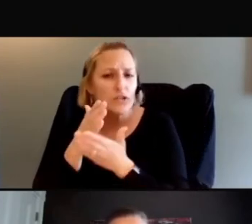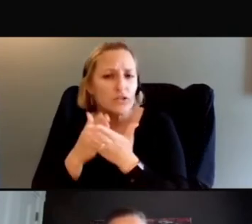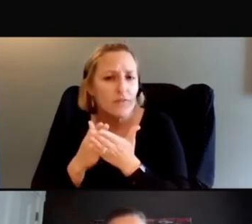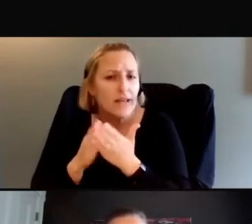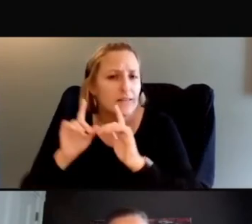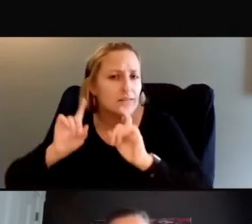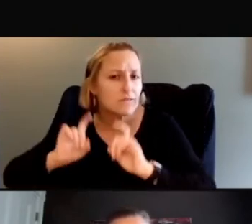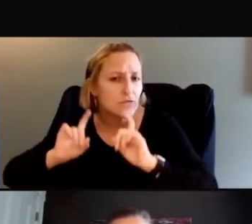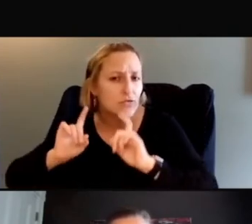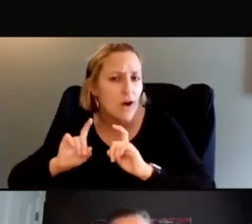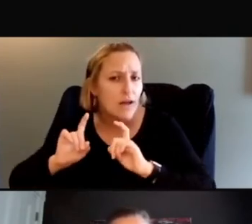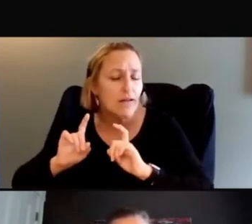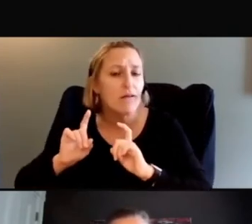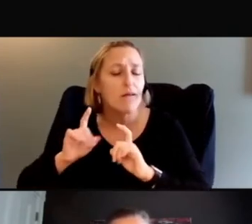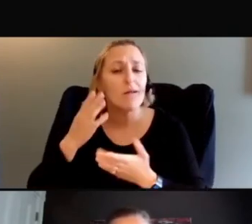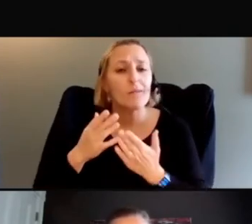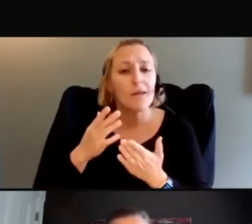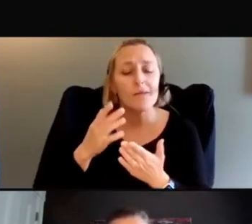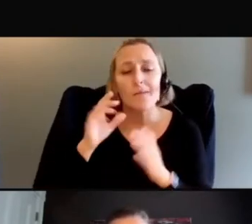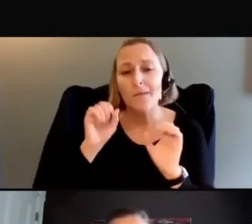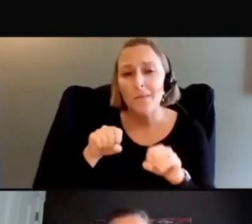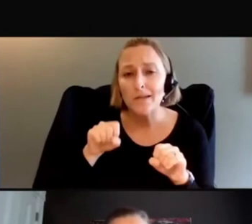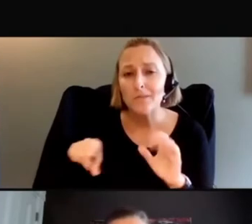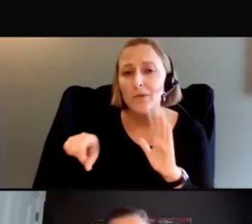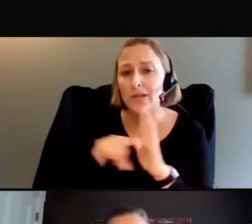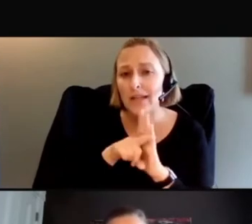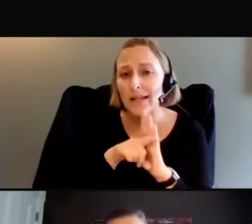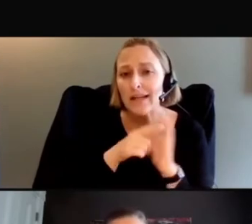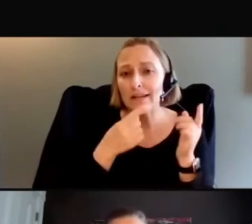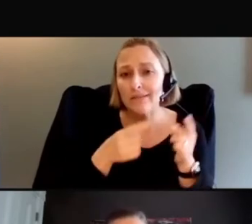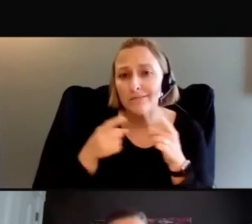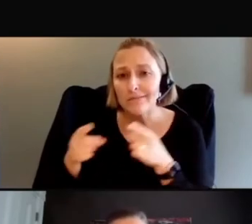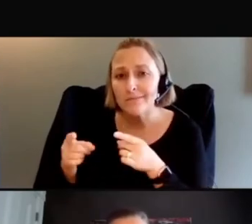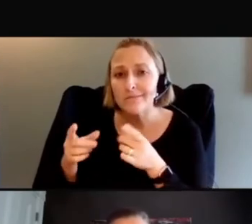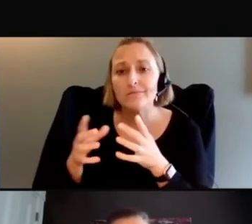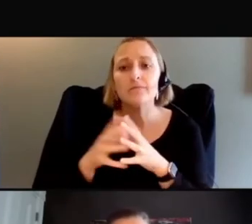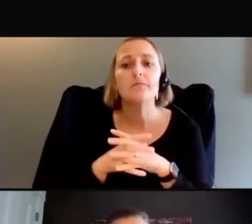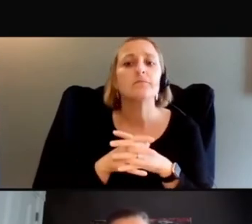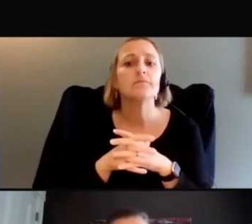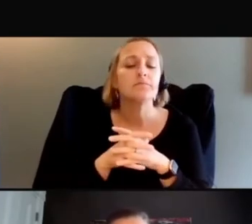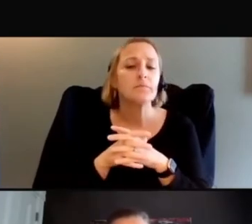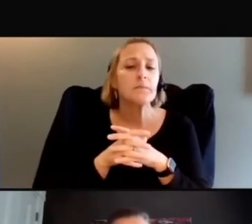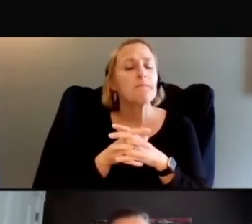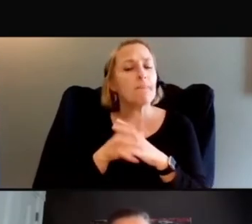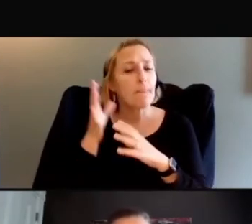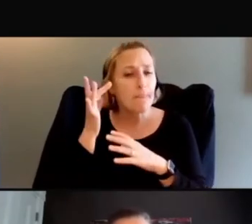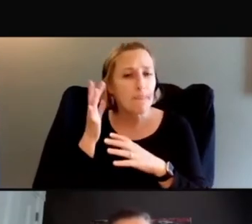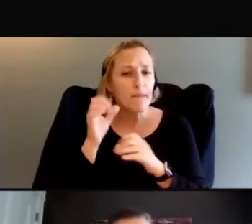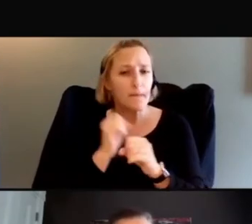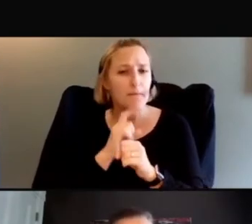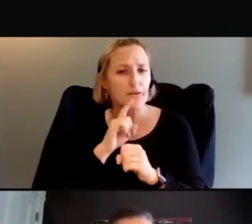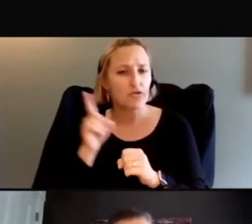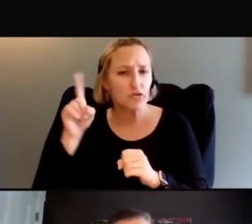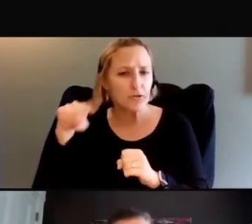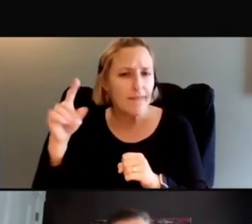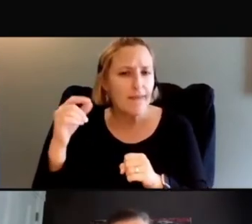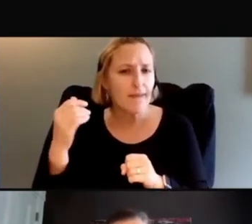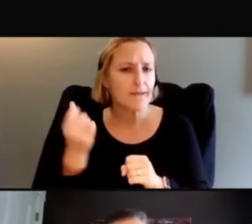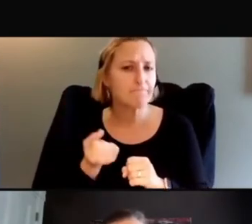events. So therefore, at least you can have a sense that there is some level of comprehension